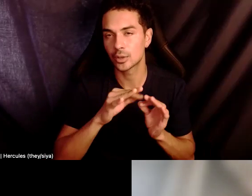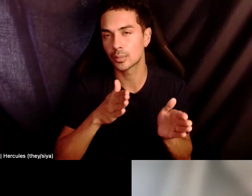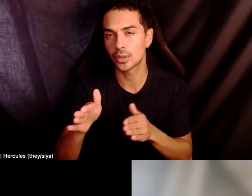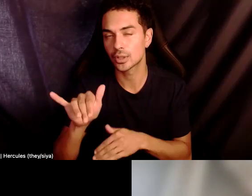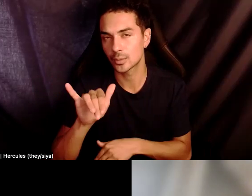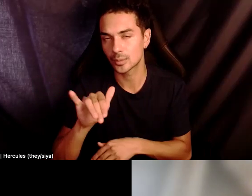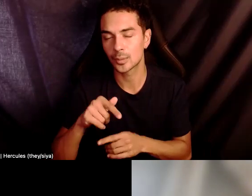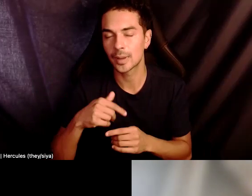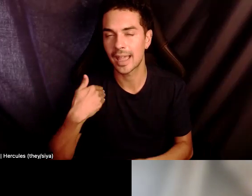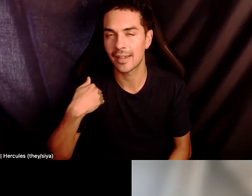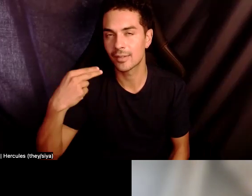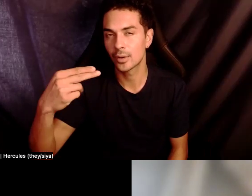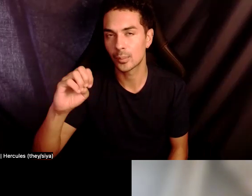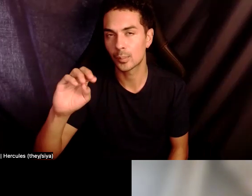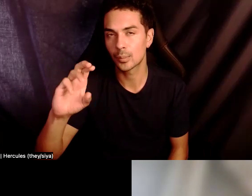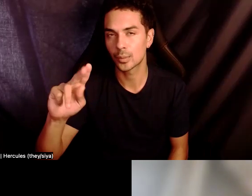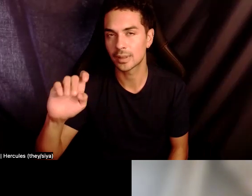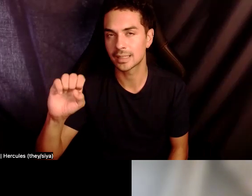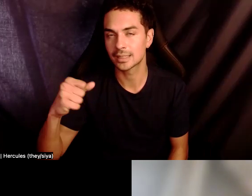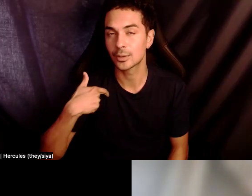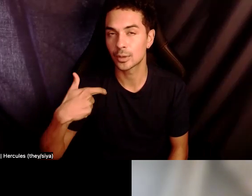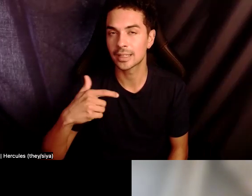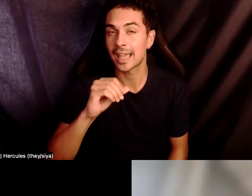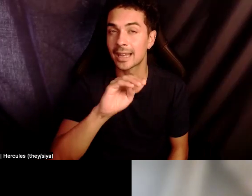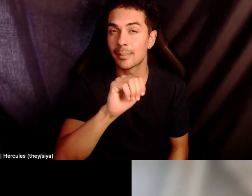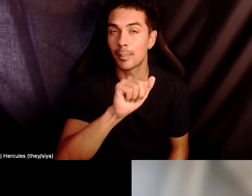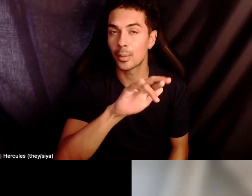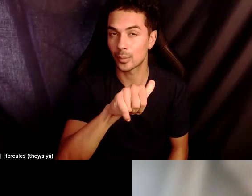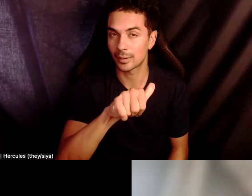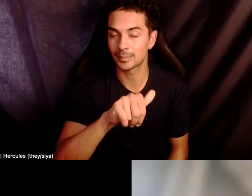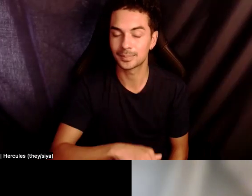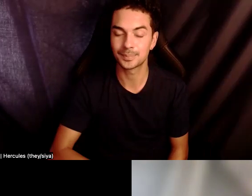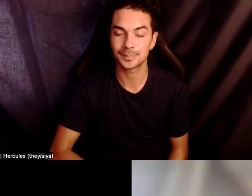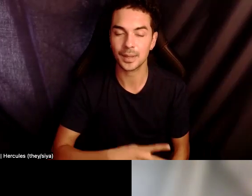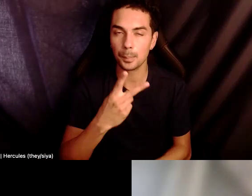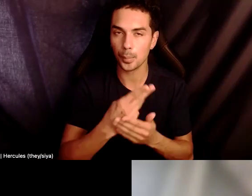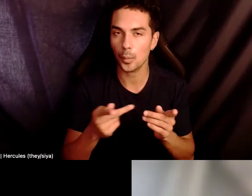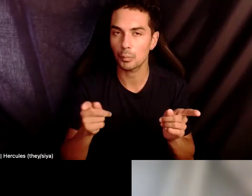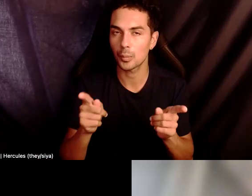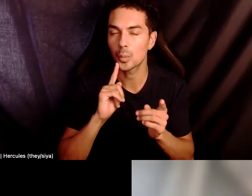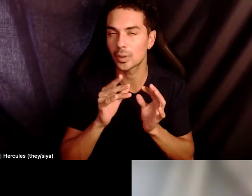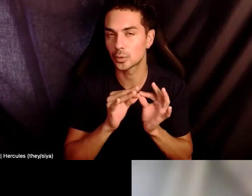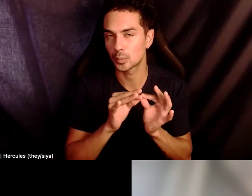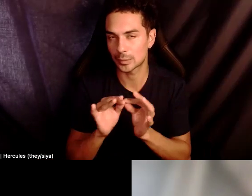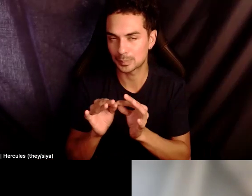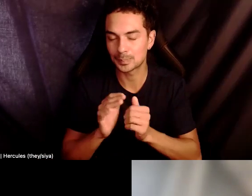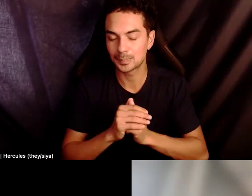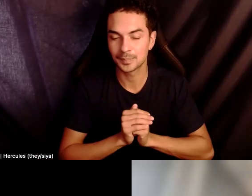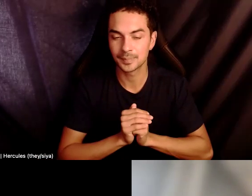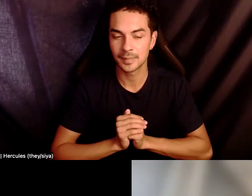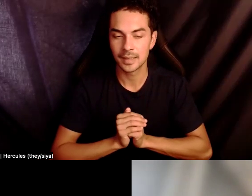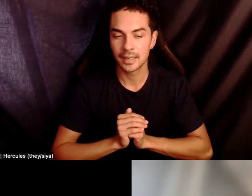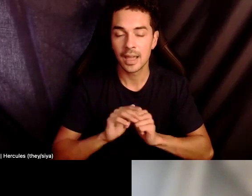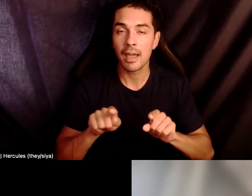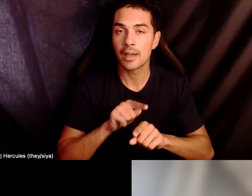have Hercules and Maria here. And so you will see them on the screen as we're chatting today.